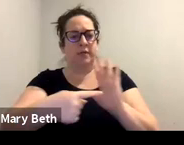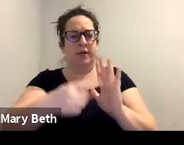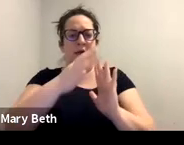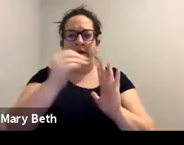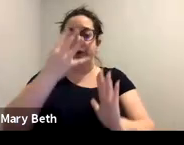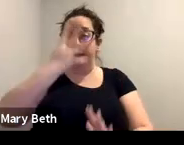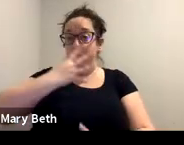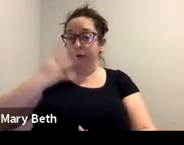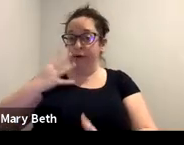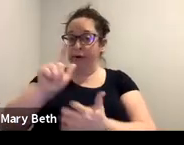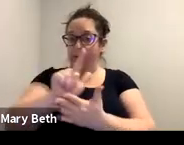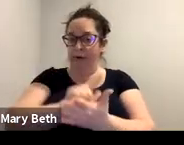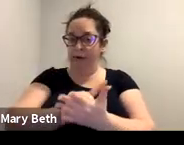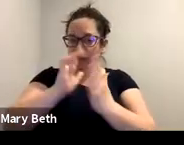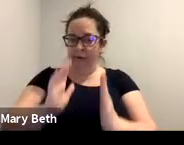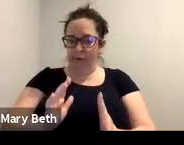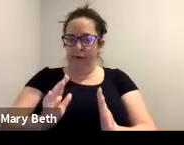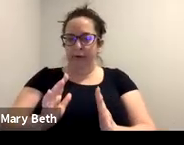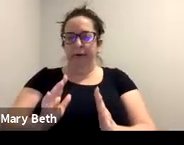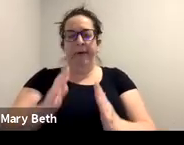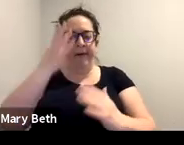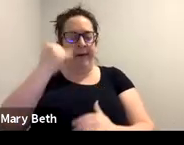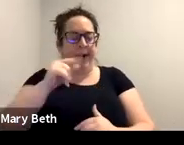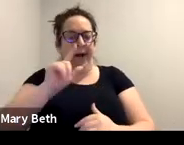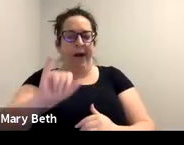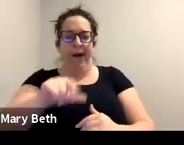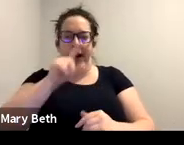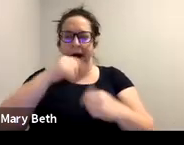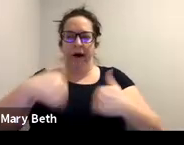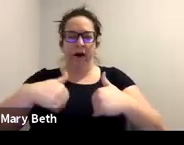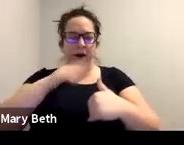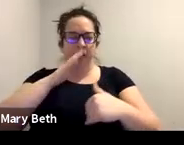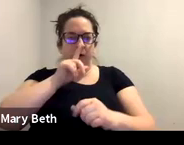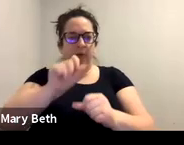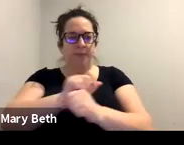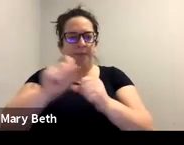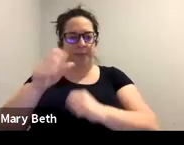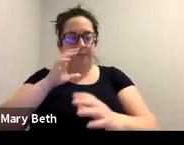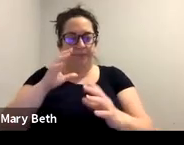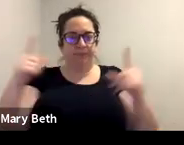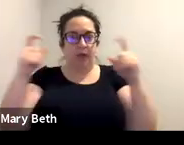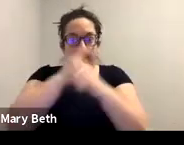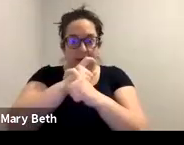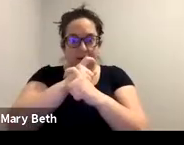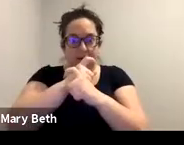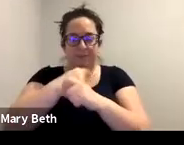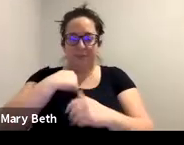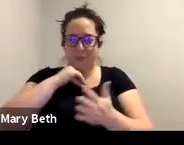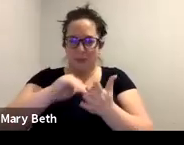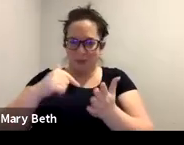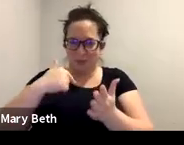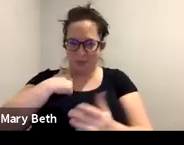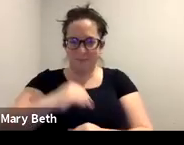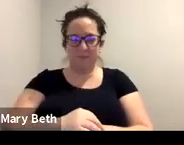immigration is so complicated, um, because it can end up having a lot of, uh, consequences